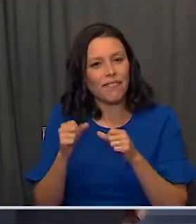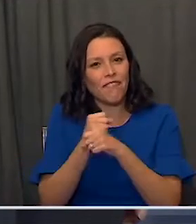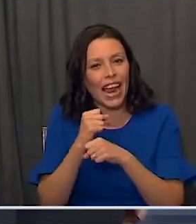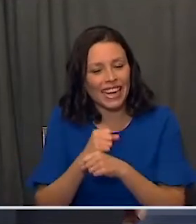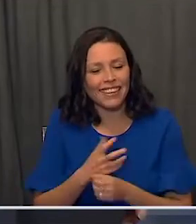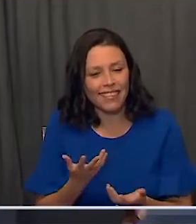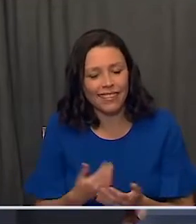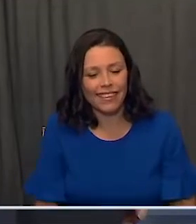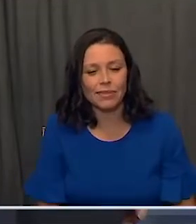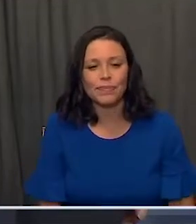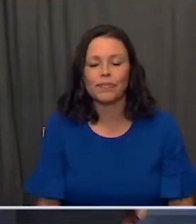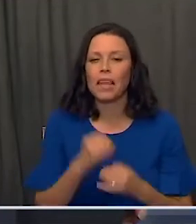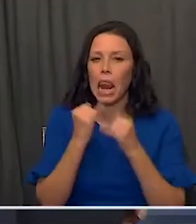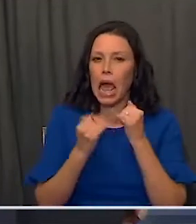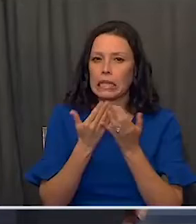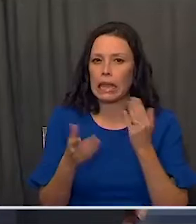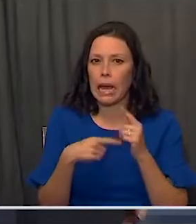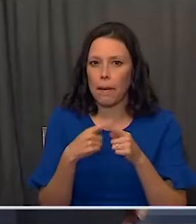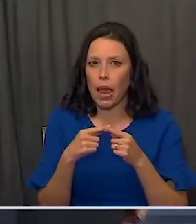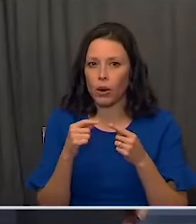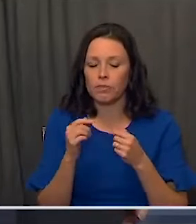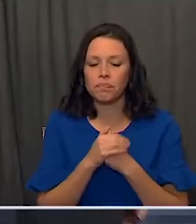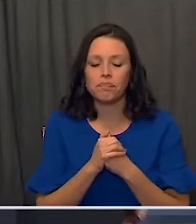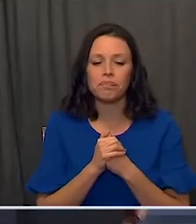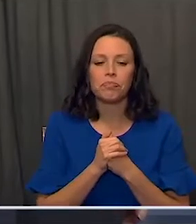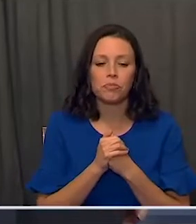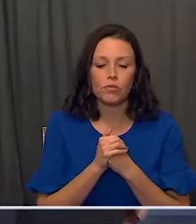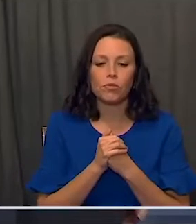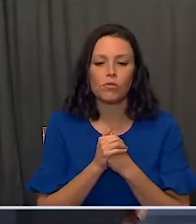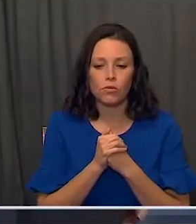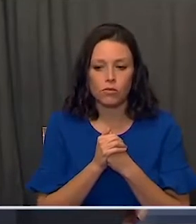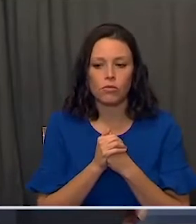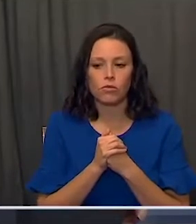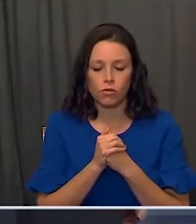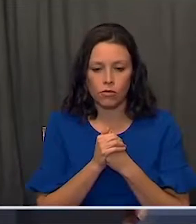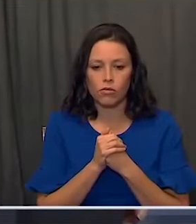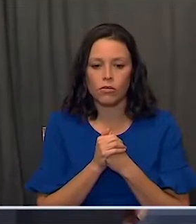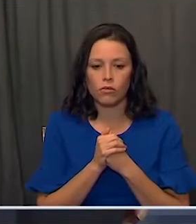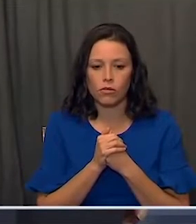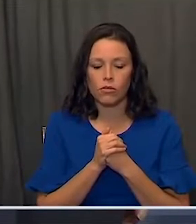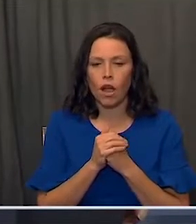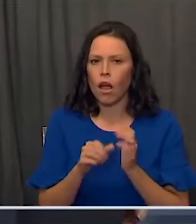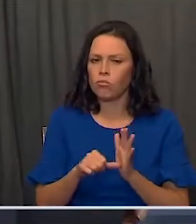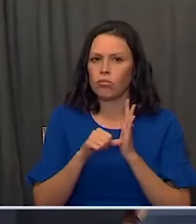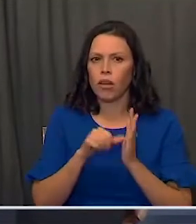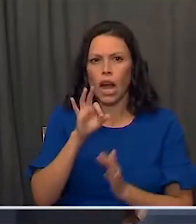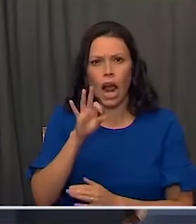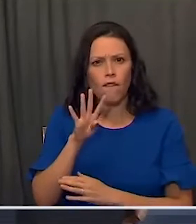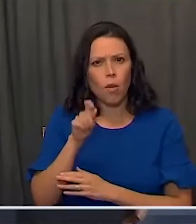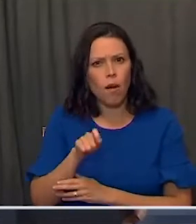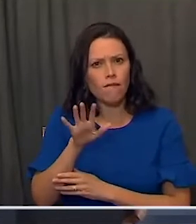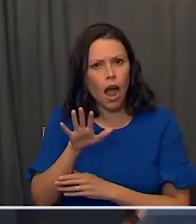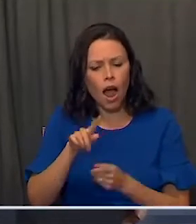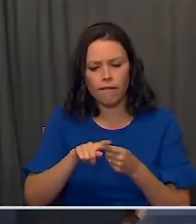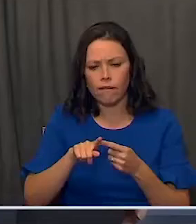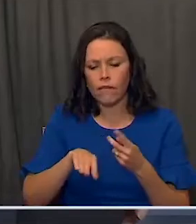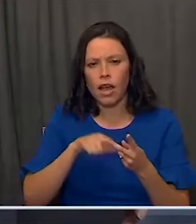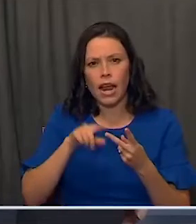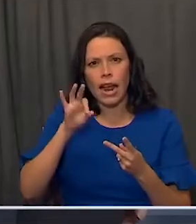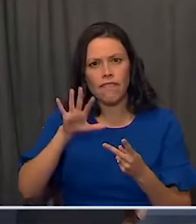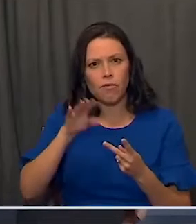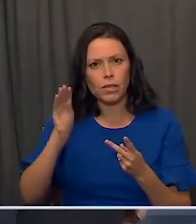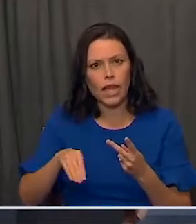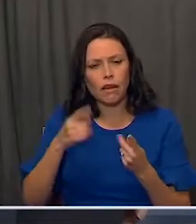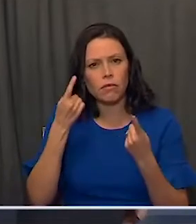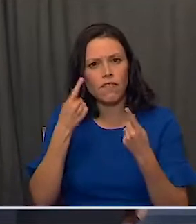one other final thing about it. The very impressive efficacy, 94.5 and 95%